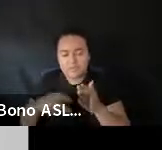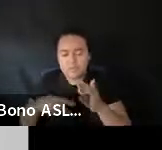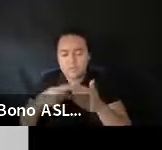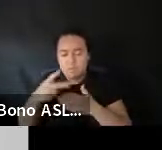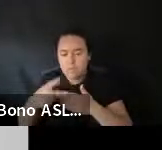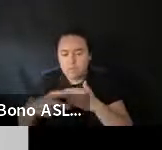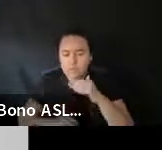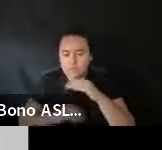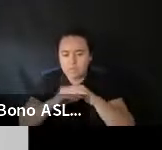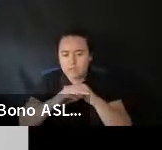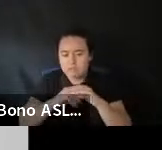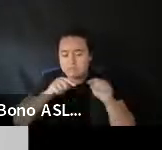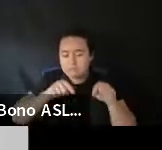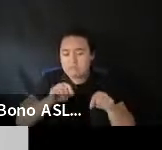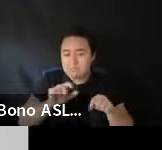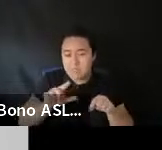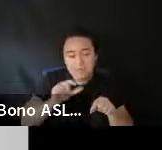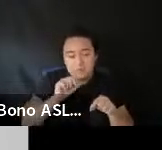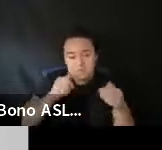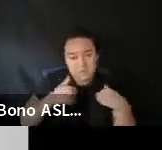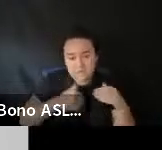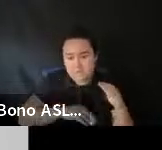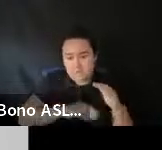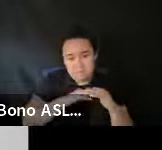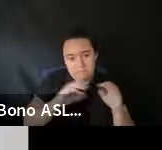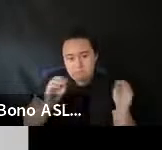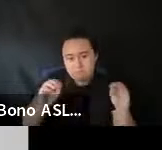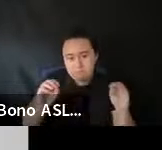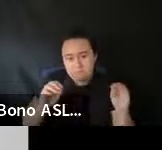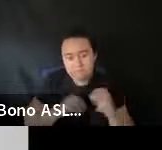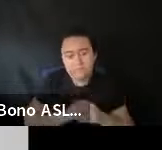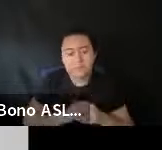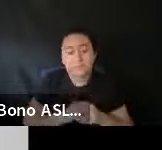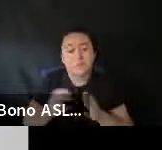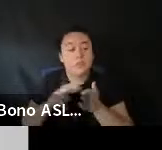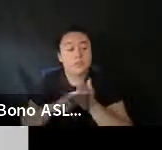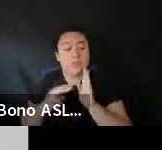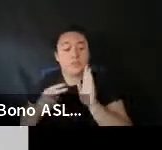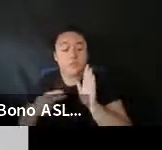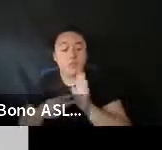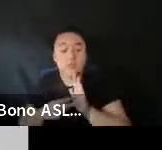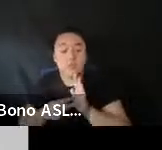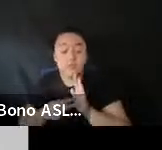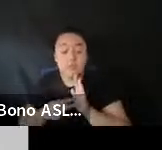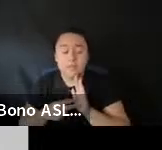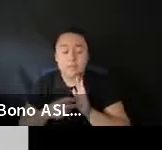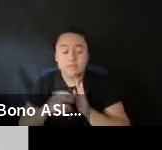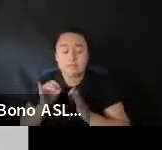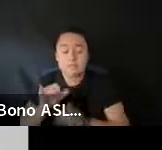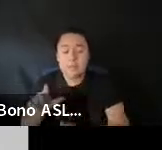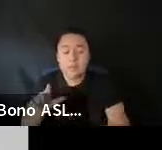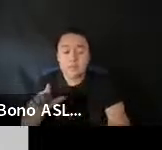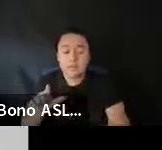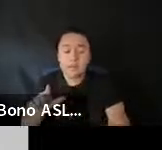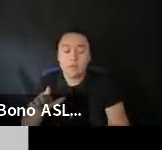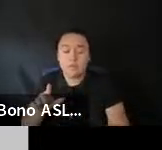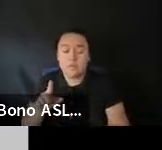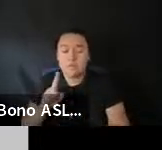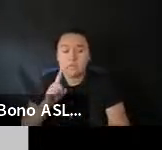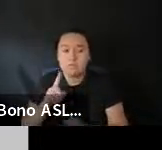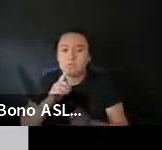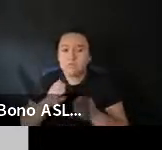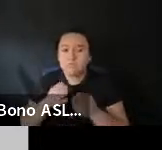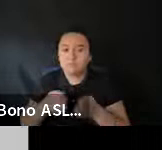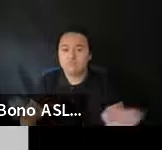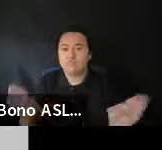does not. Um. Uh. So what that means. Is. You know. Illinois is sort of open-ended. It's